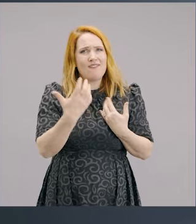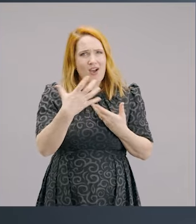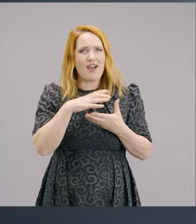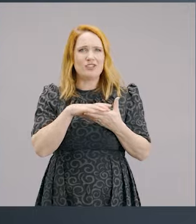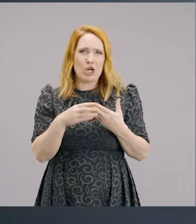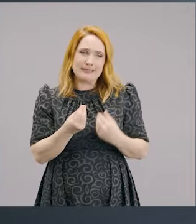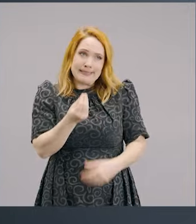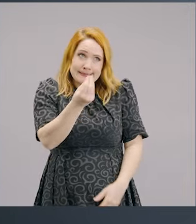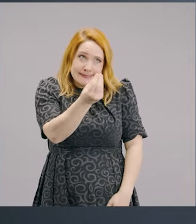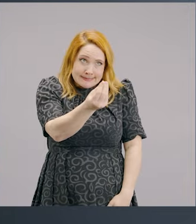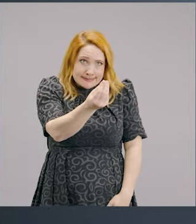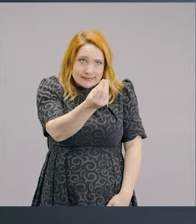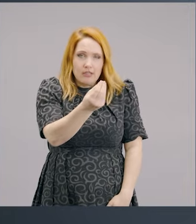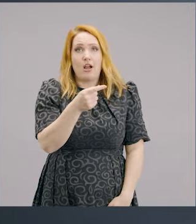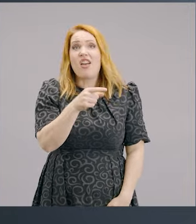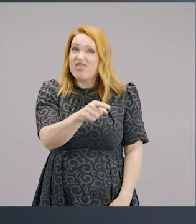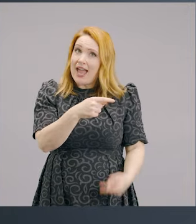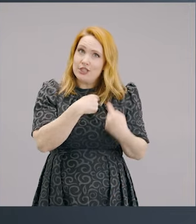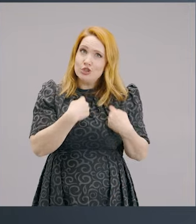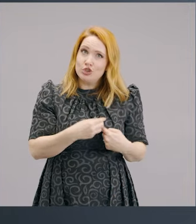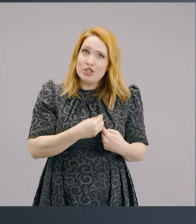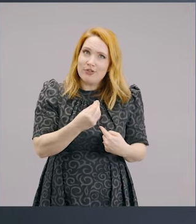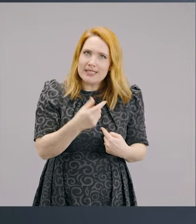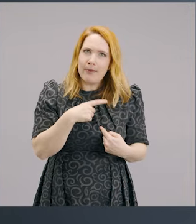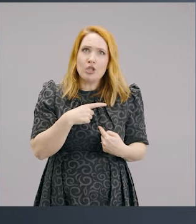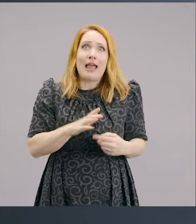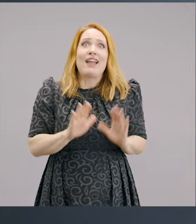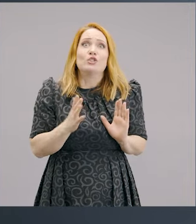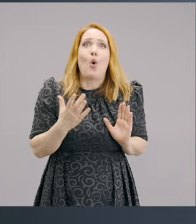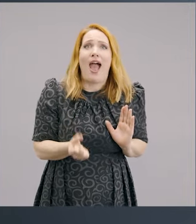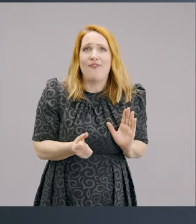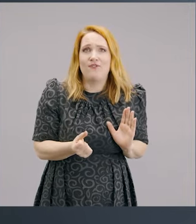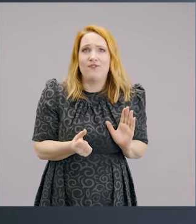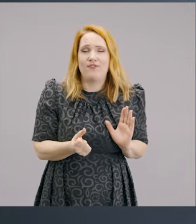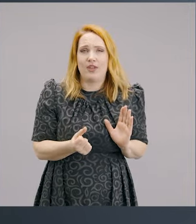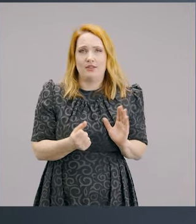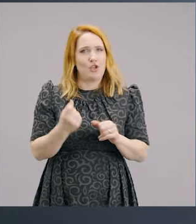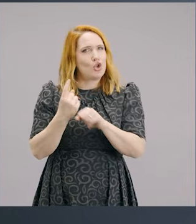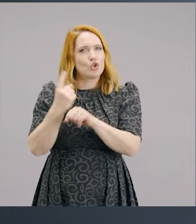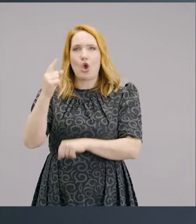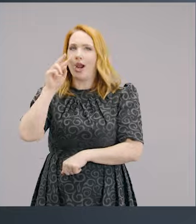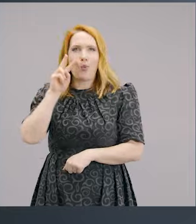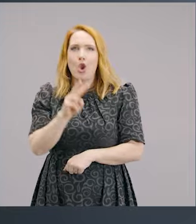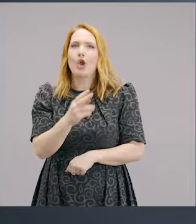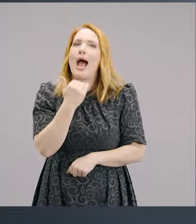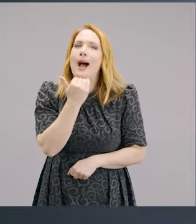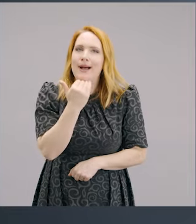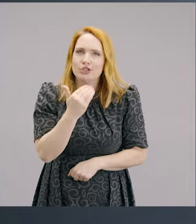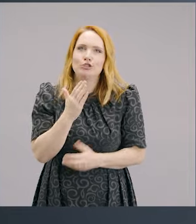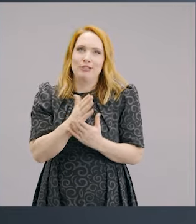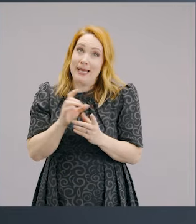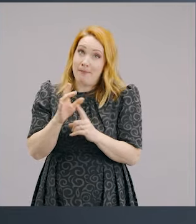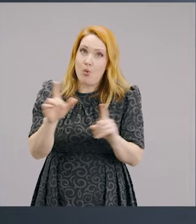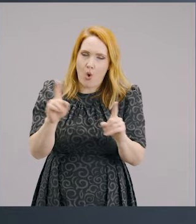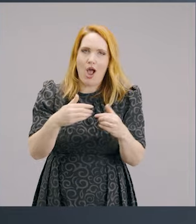might be massively generous because that's all they have, because that's a sacrifice. God does not look at the amount, He